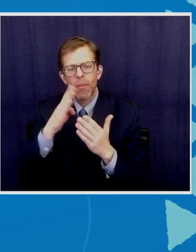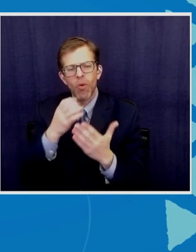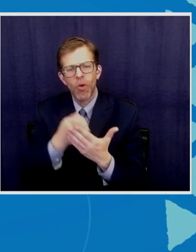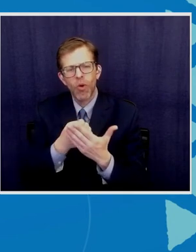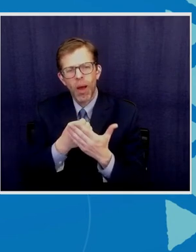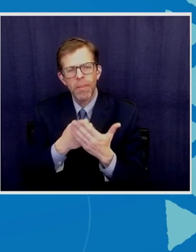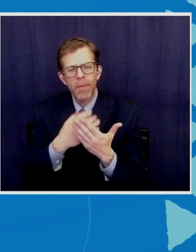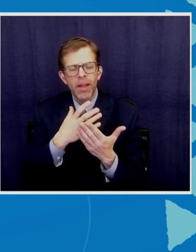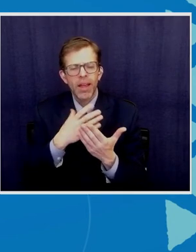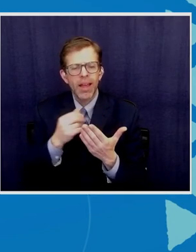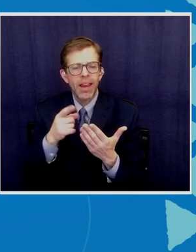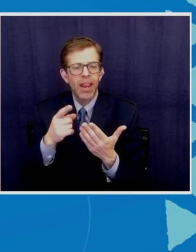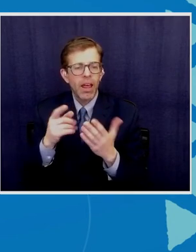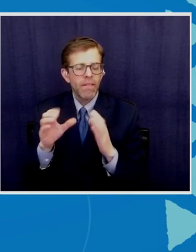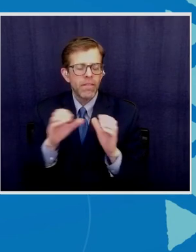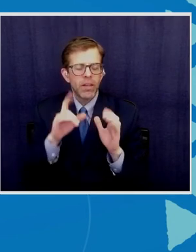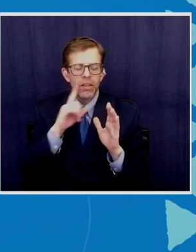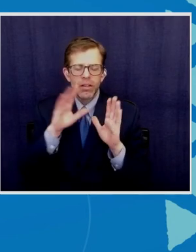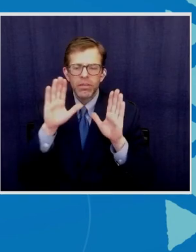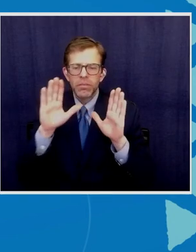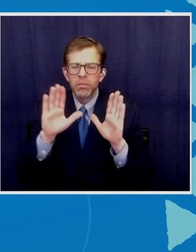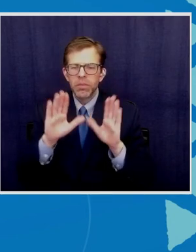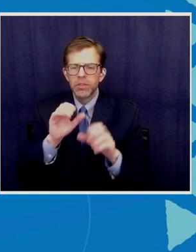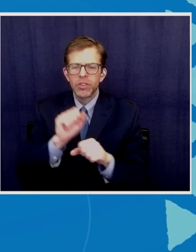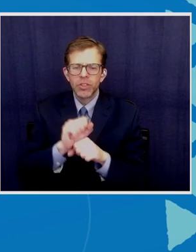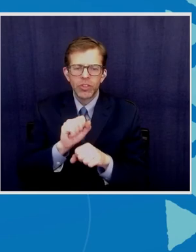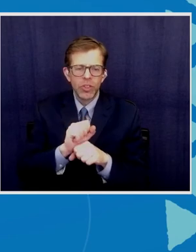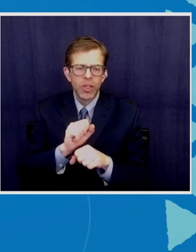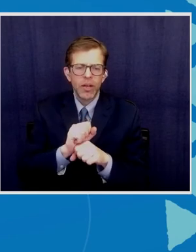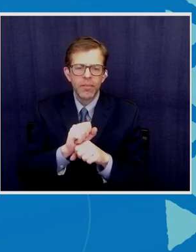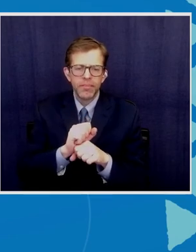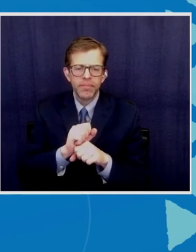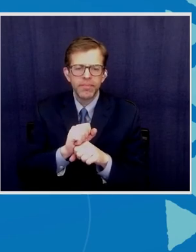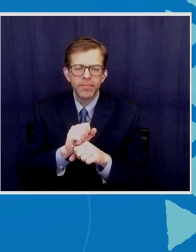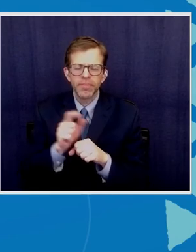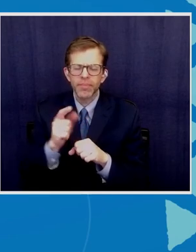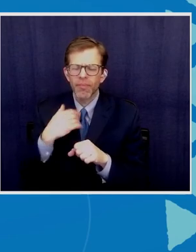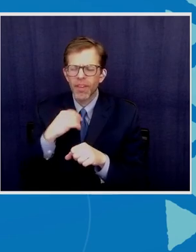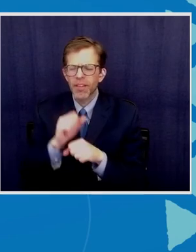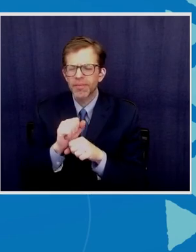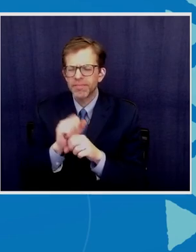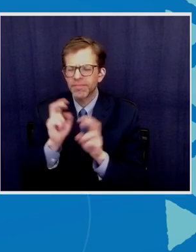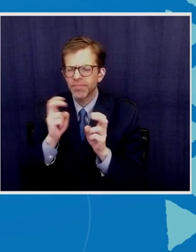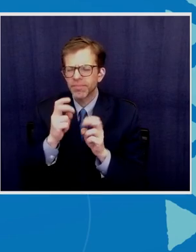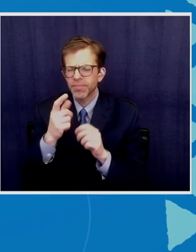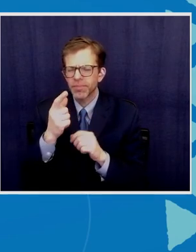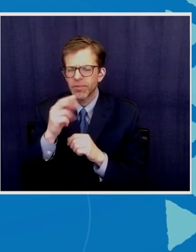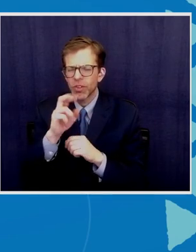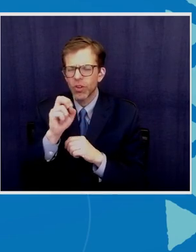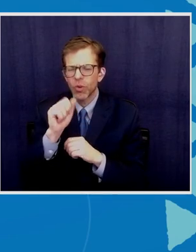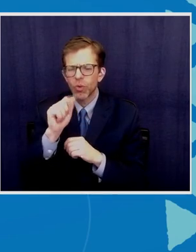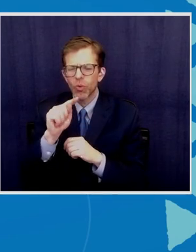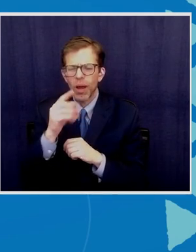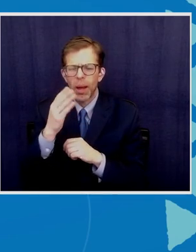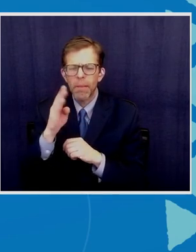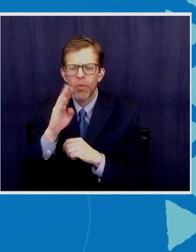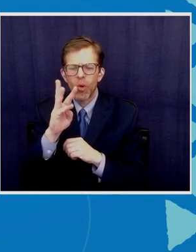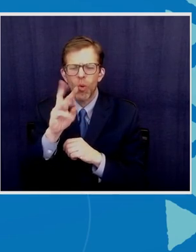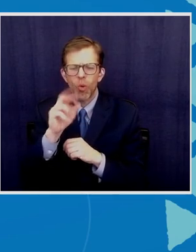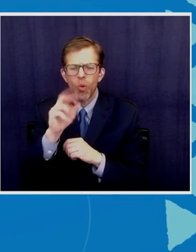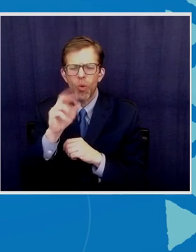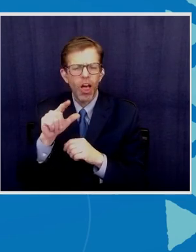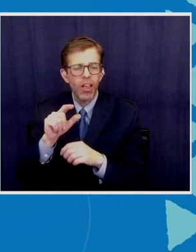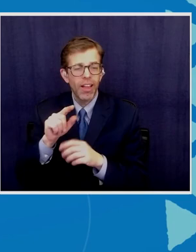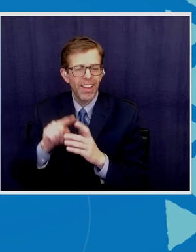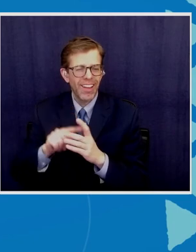have done a fantastic job they have an initiative called the great blue war initiative which is a